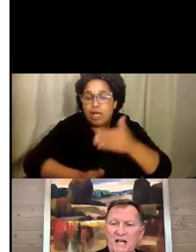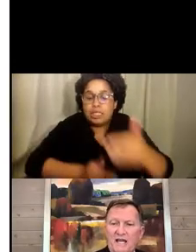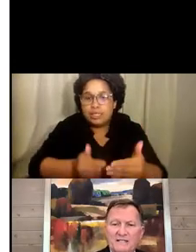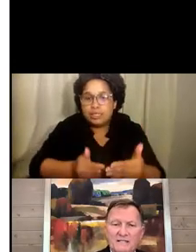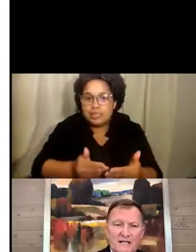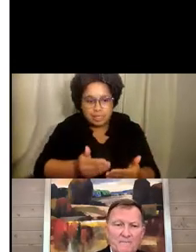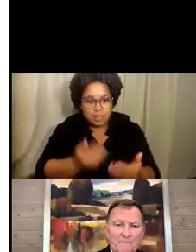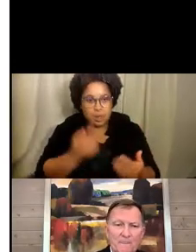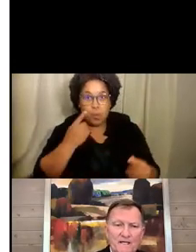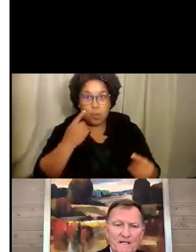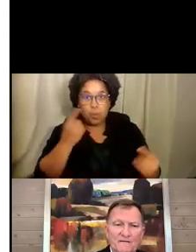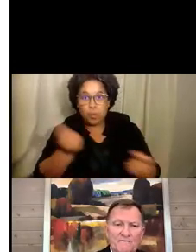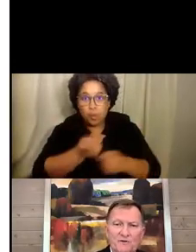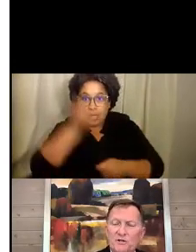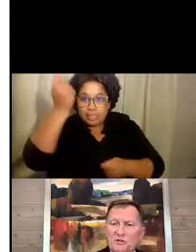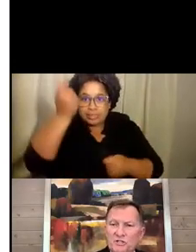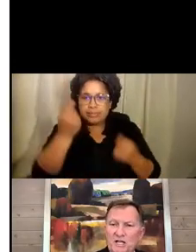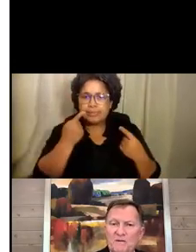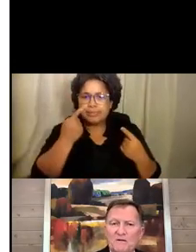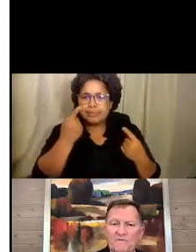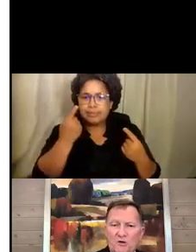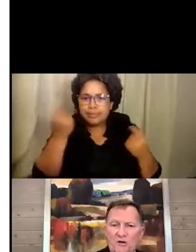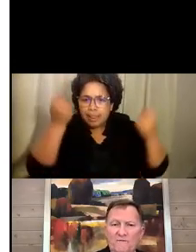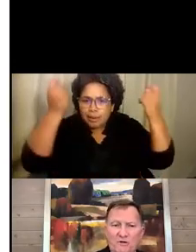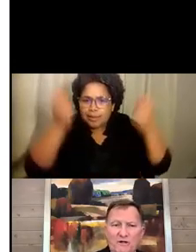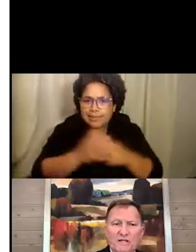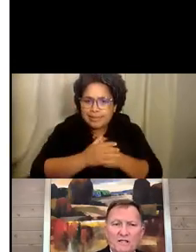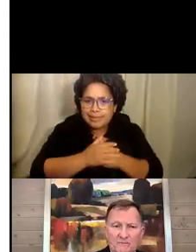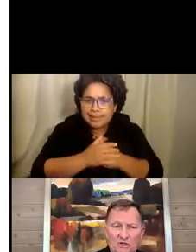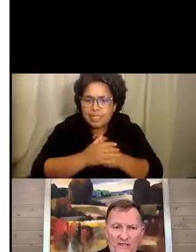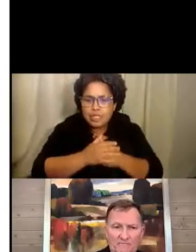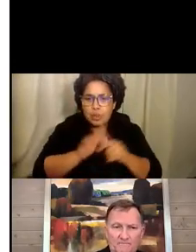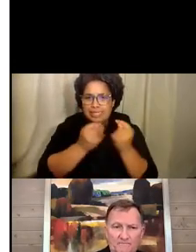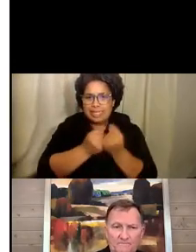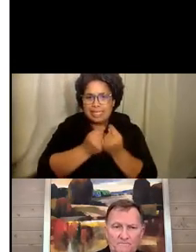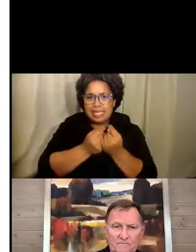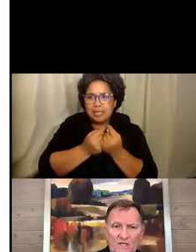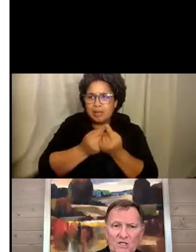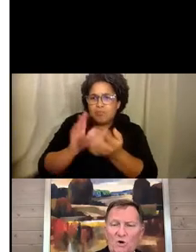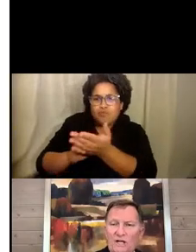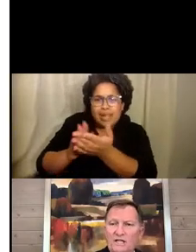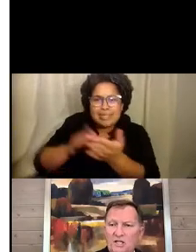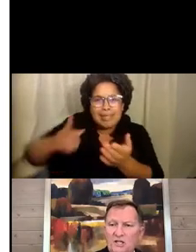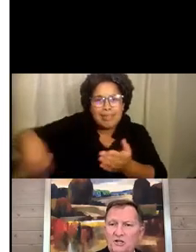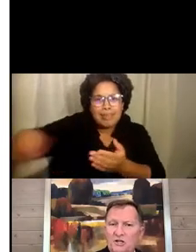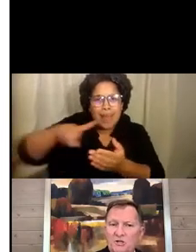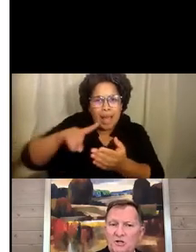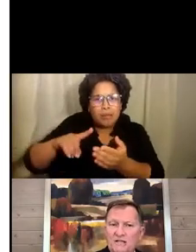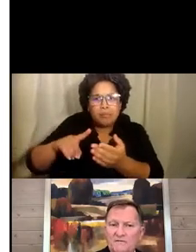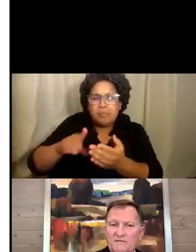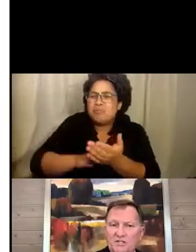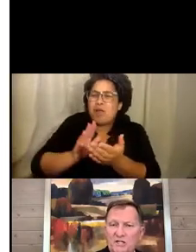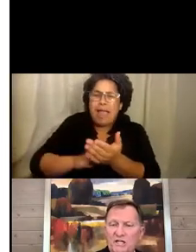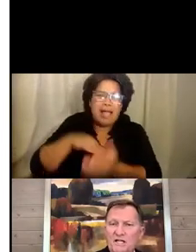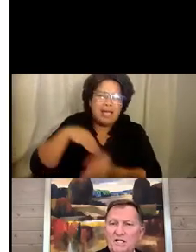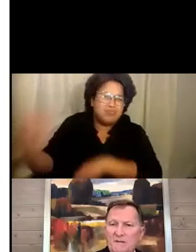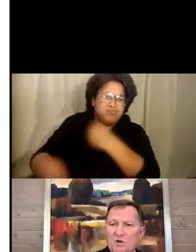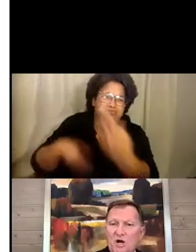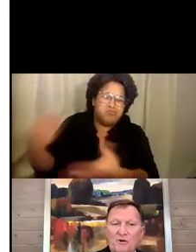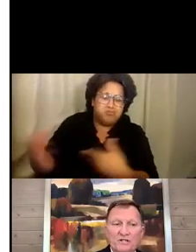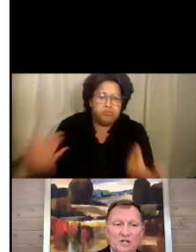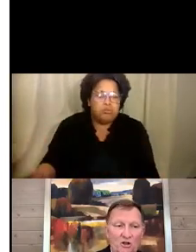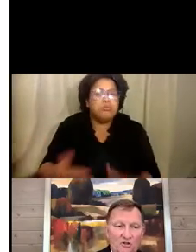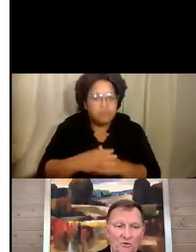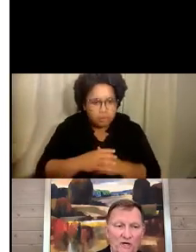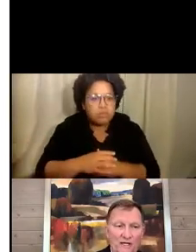for your team very, very liberally. You want to continue to communicate the vision and